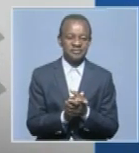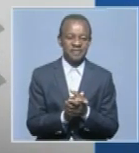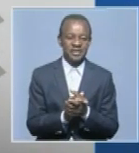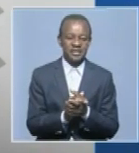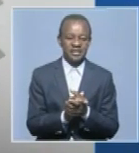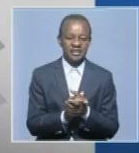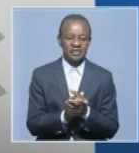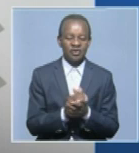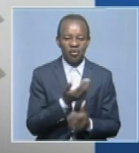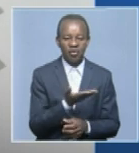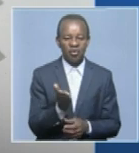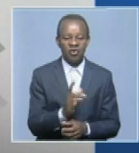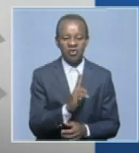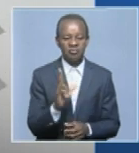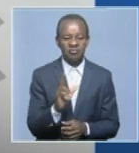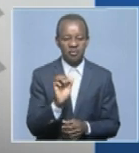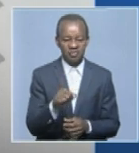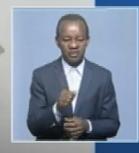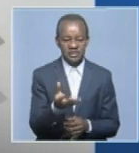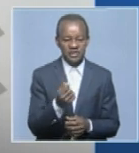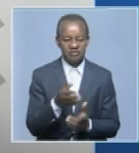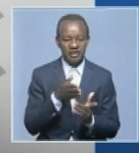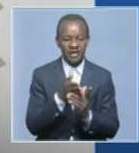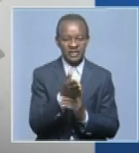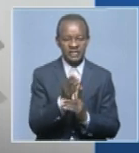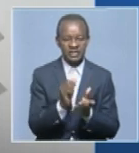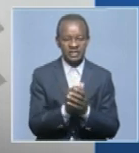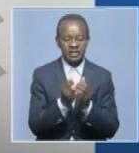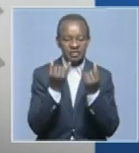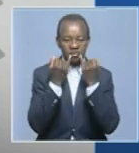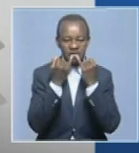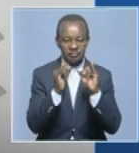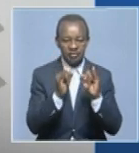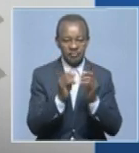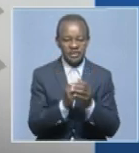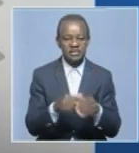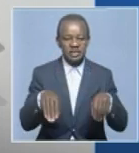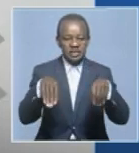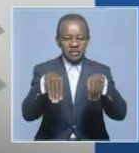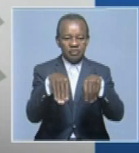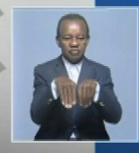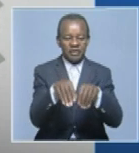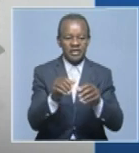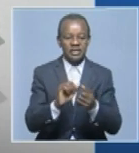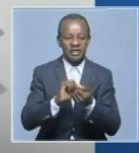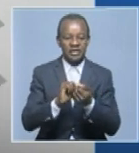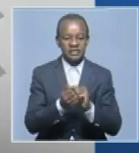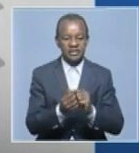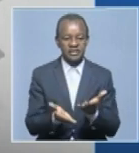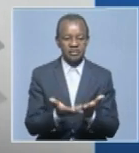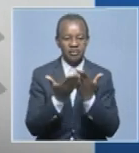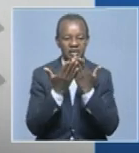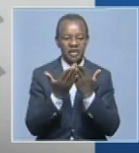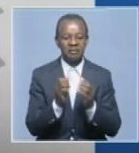and that is willing to make a change that can help to reduce violence. So for women